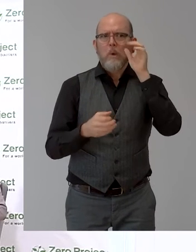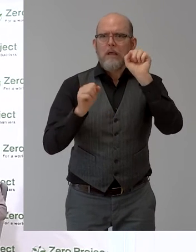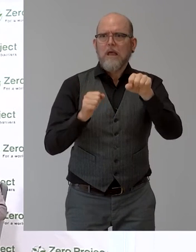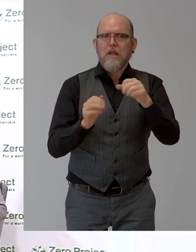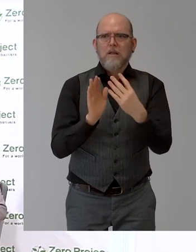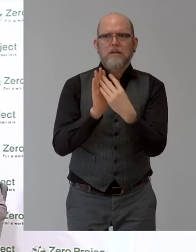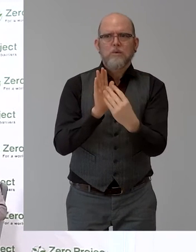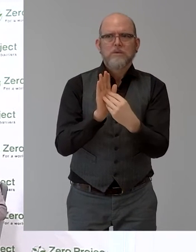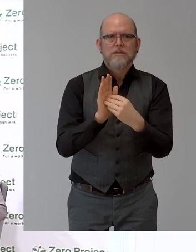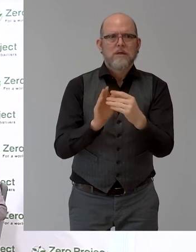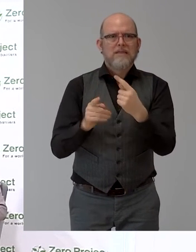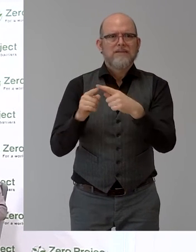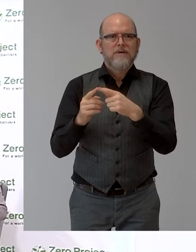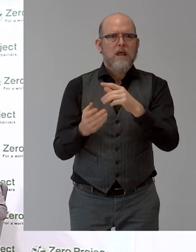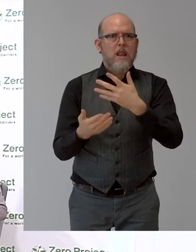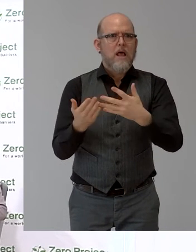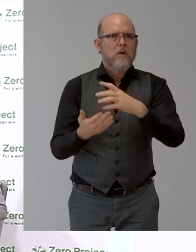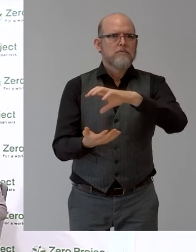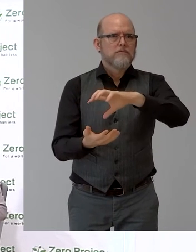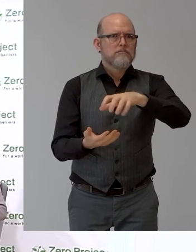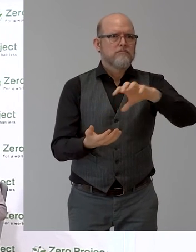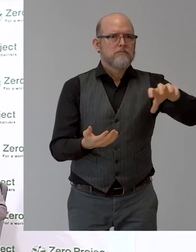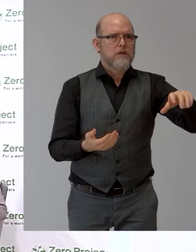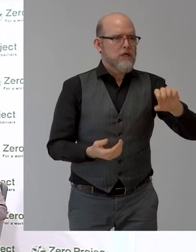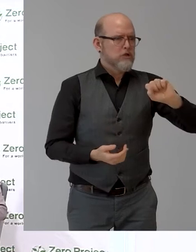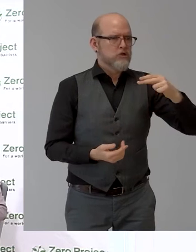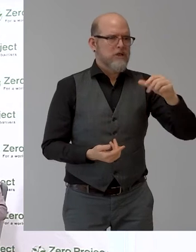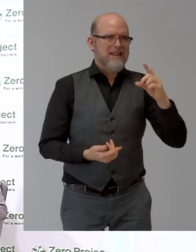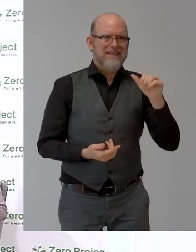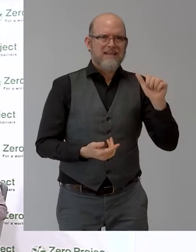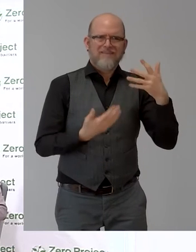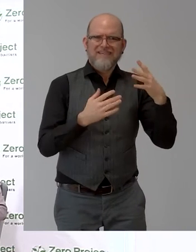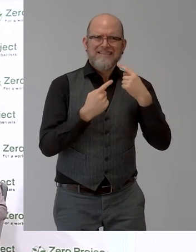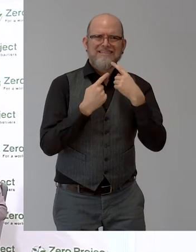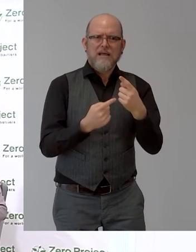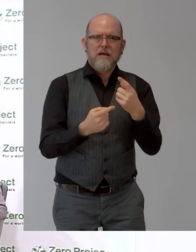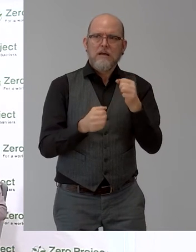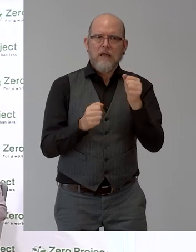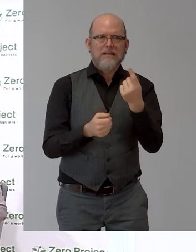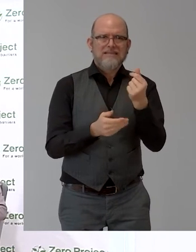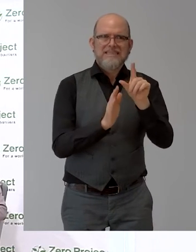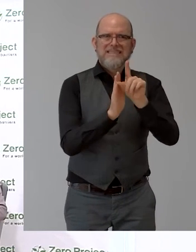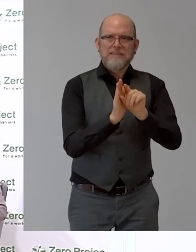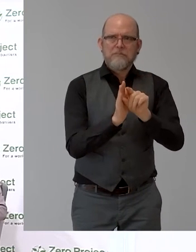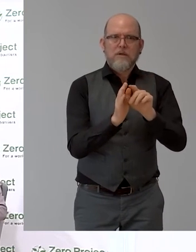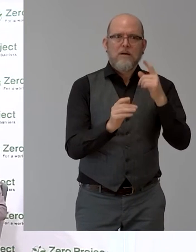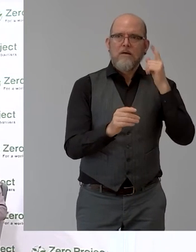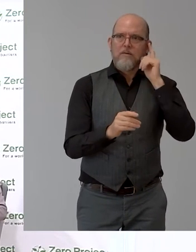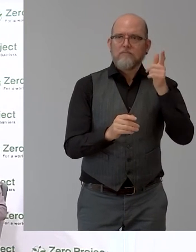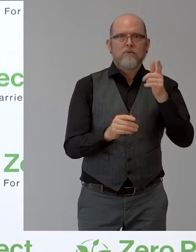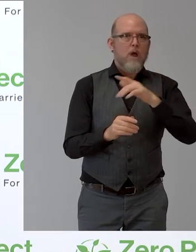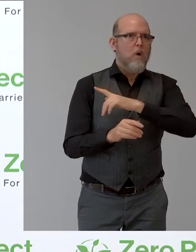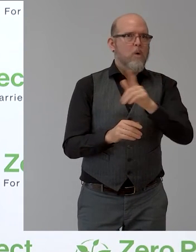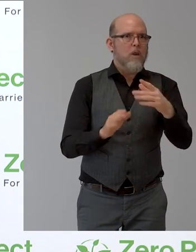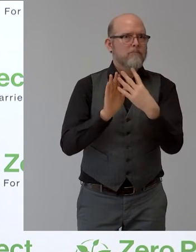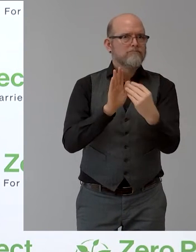cost efficient, I think. And so I see potential to scale it, of course. Thank you, Samira. By the way,